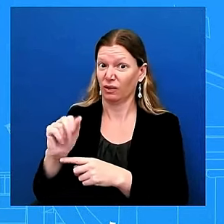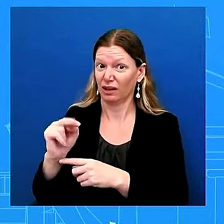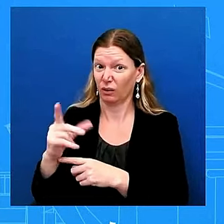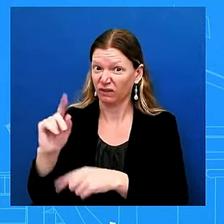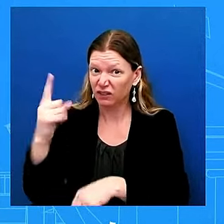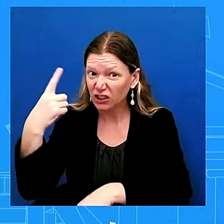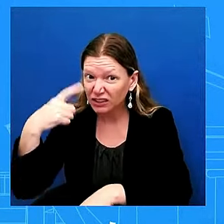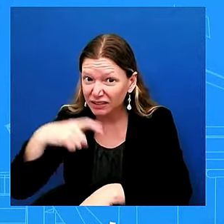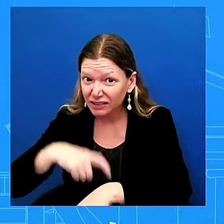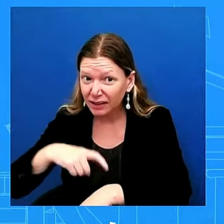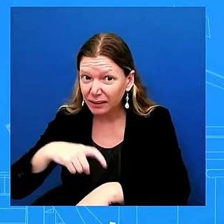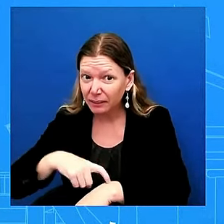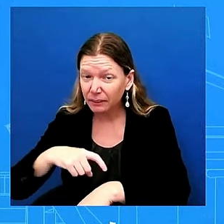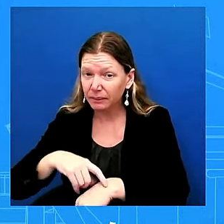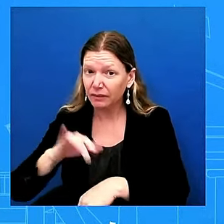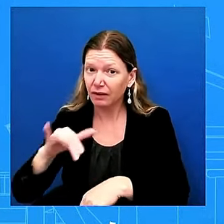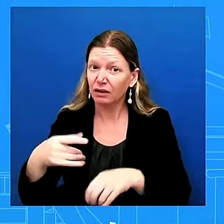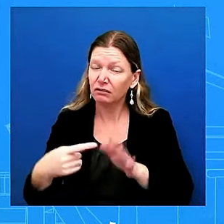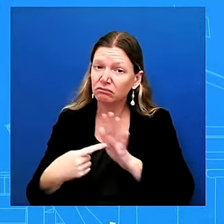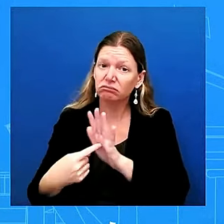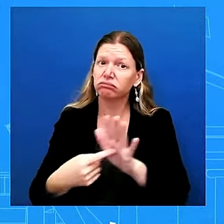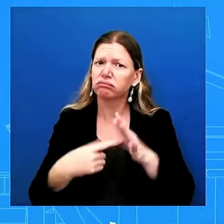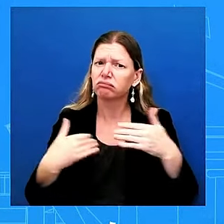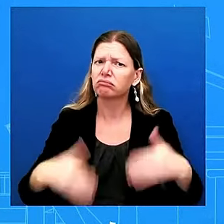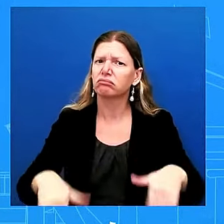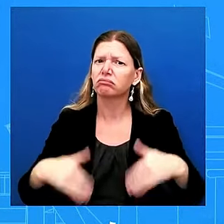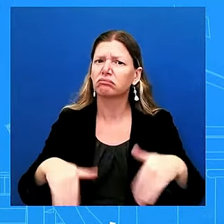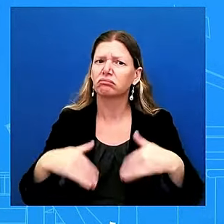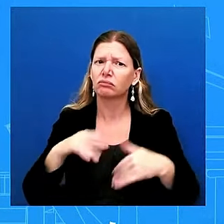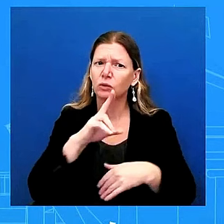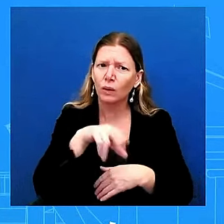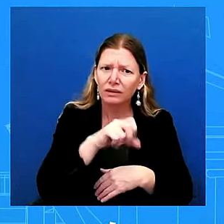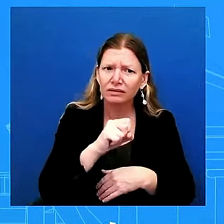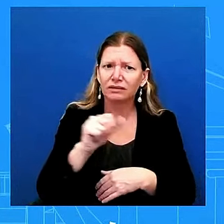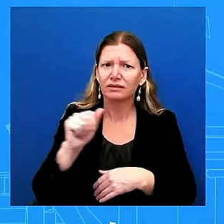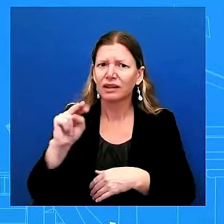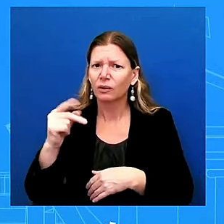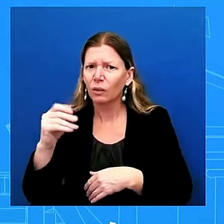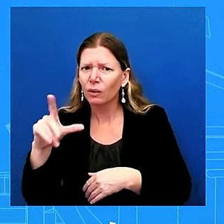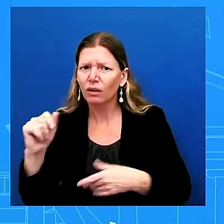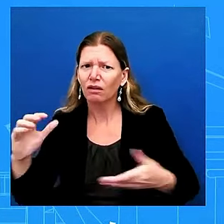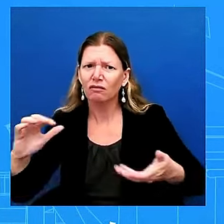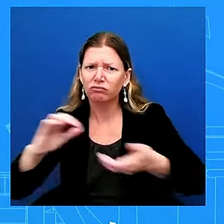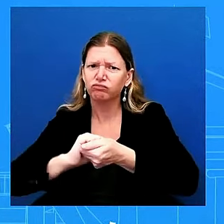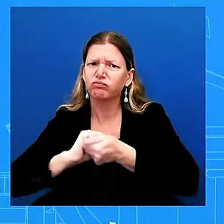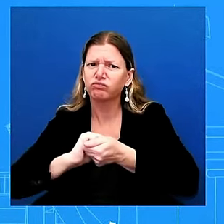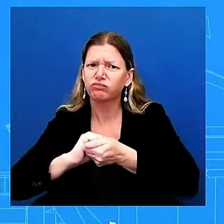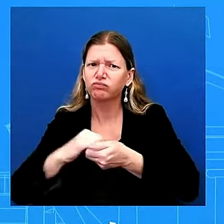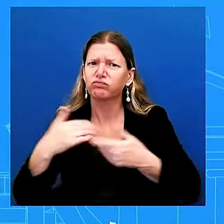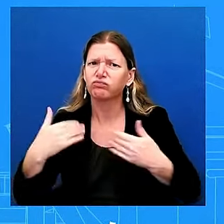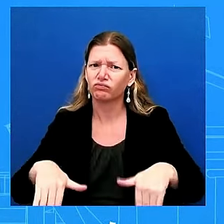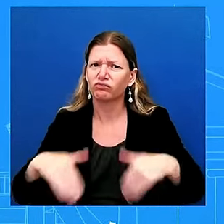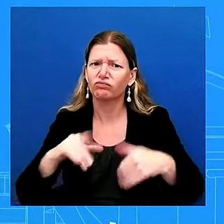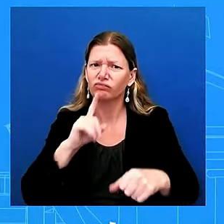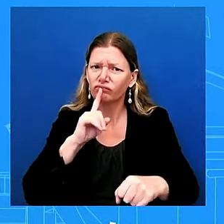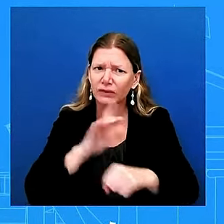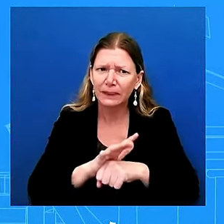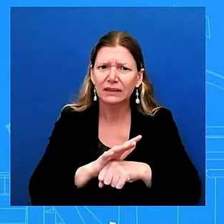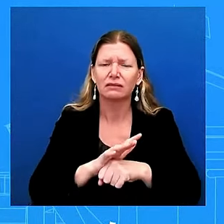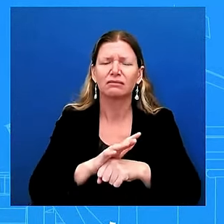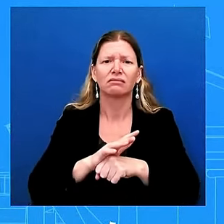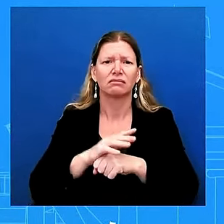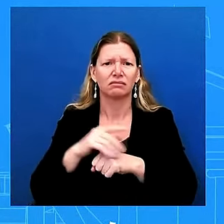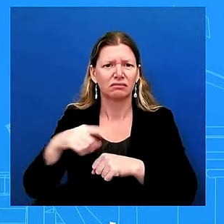to african partners and demonstrate how those type of collaborative partnerships can solve uh share challenges that both